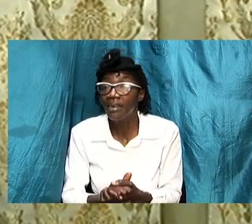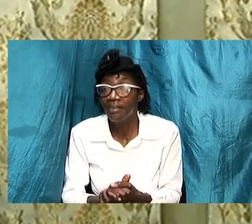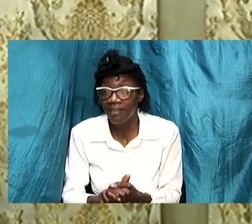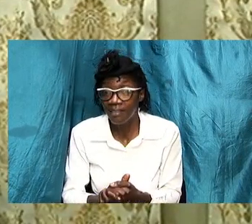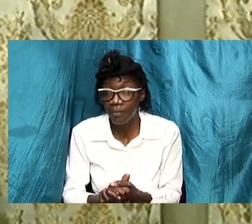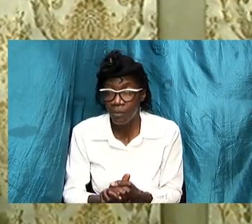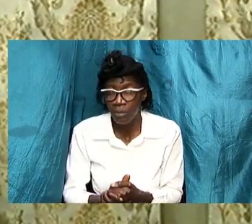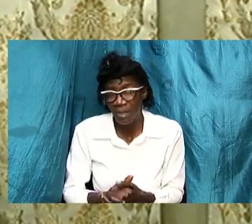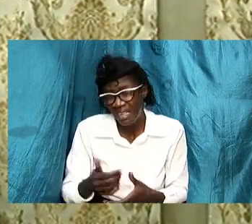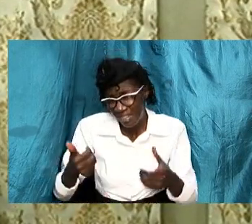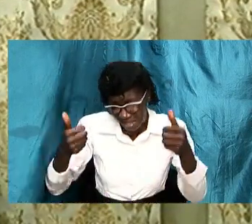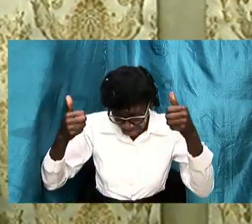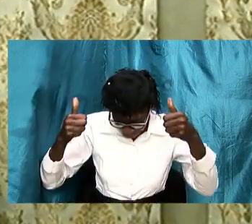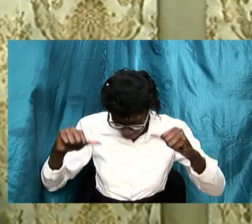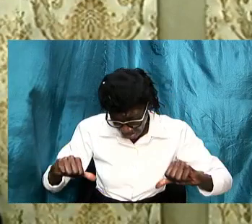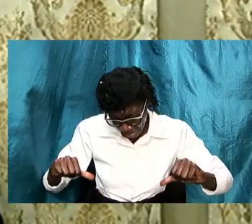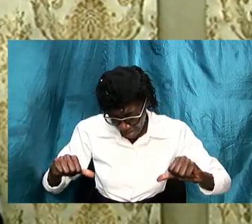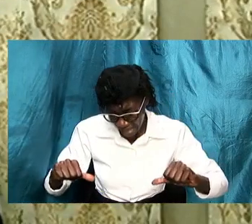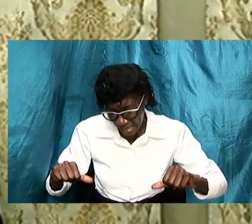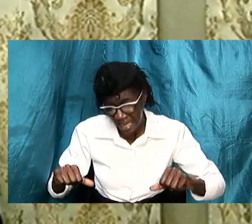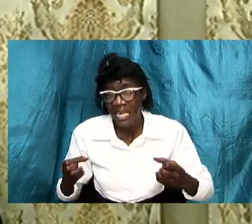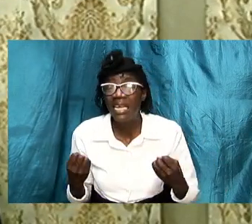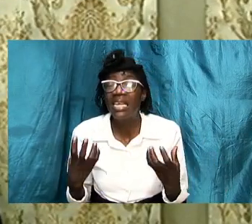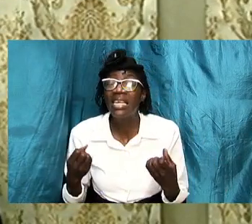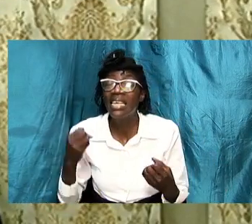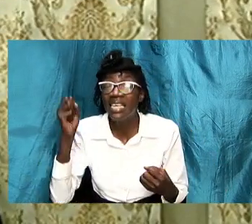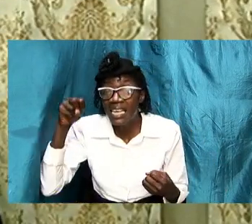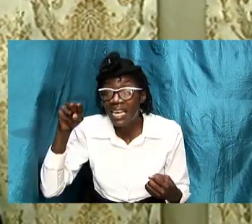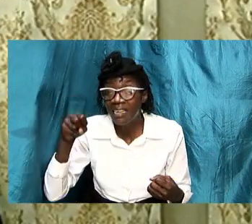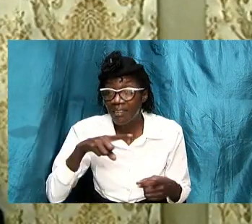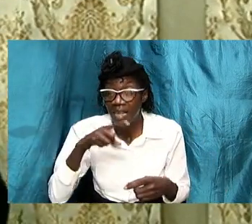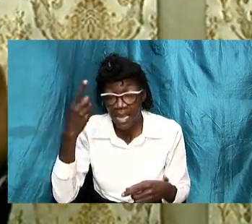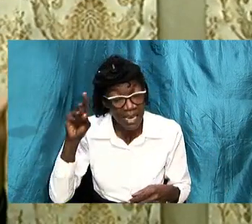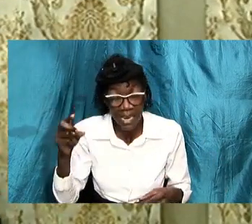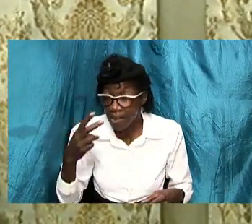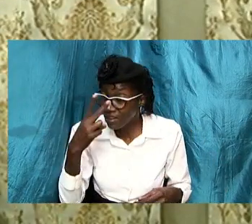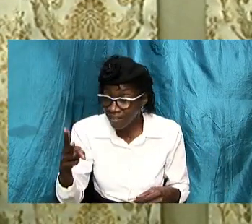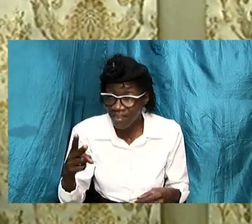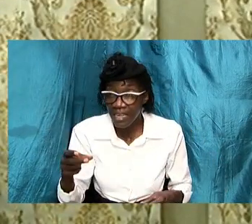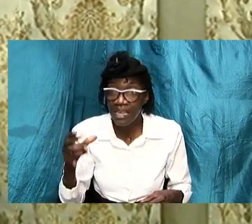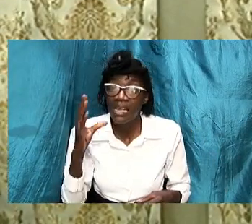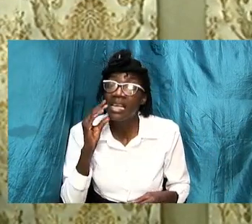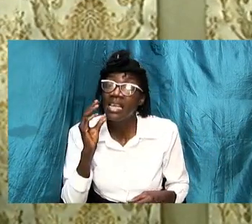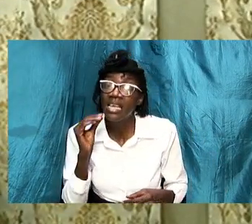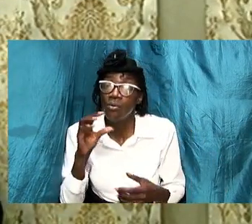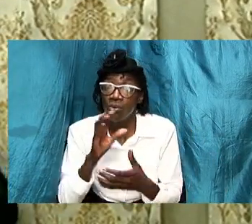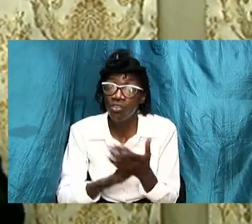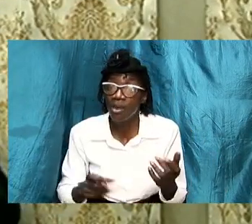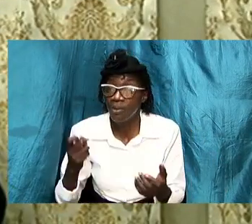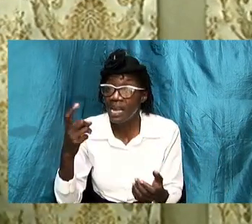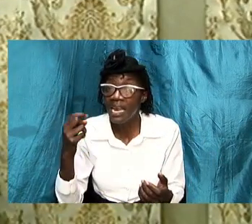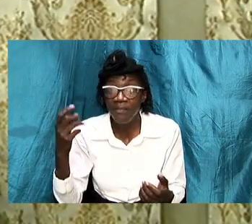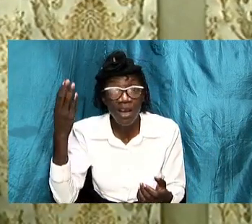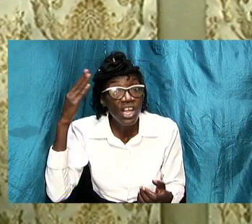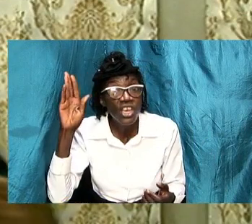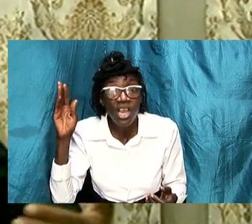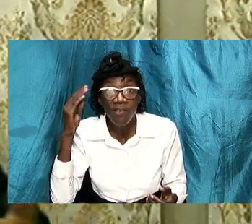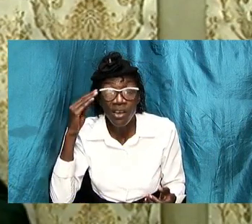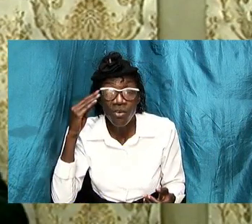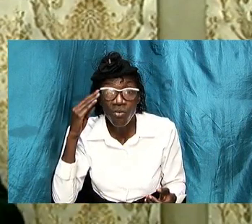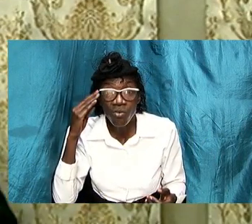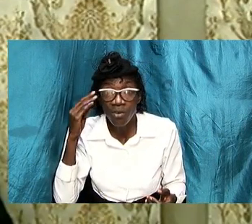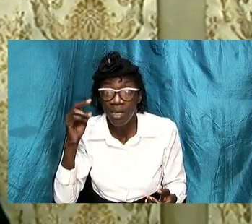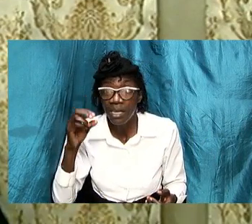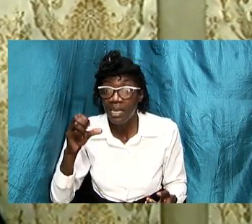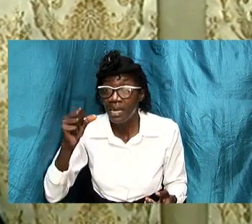naturally many folks would but if if we didn't see ebus 11 verse 11 we wouldn't realize that sarah had in fact by faith received